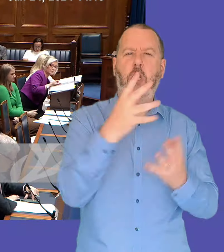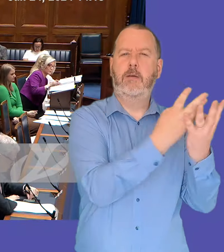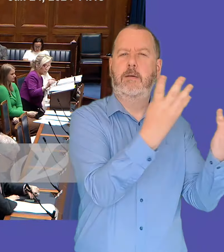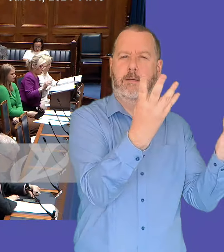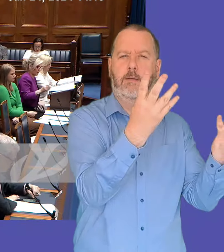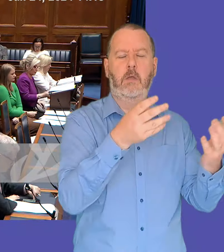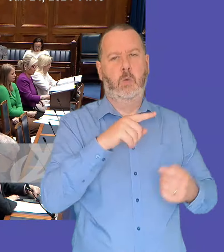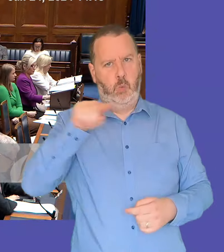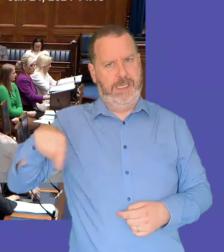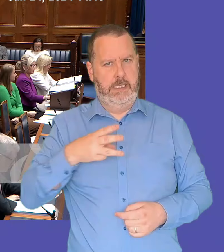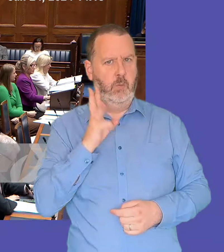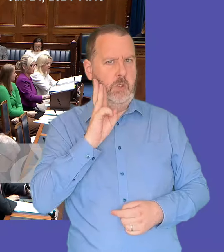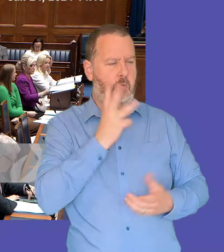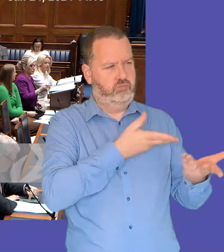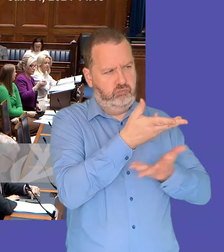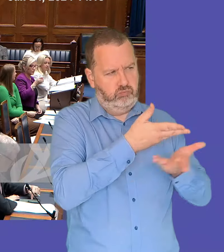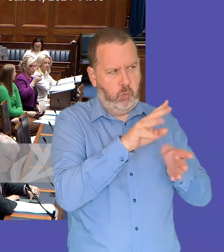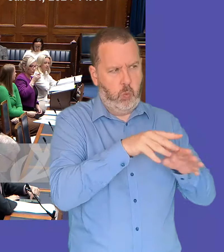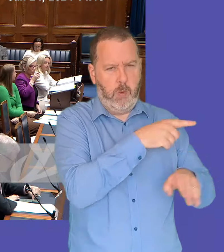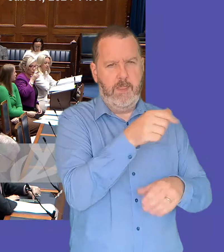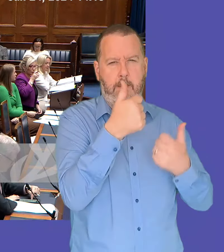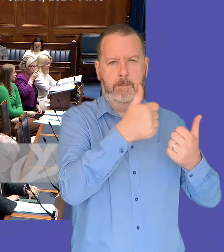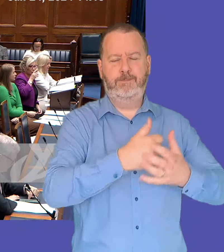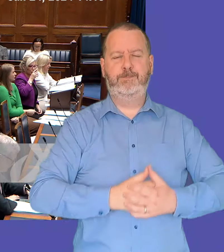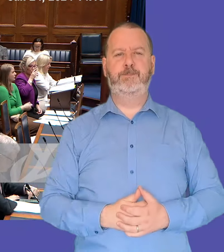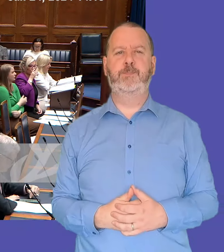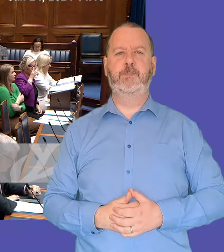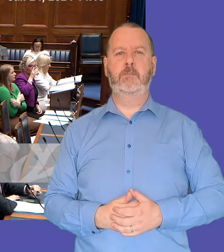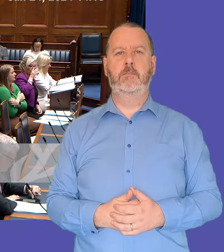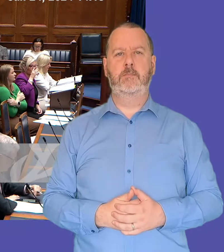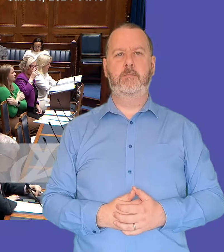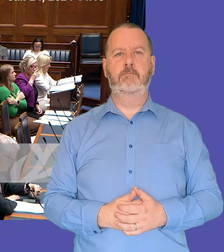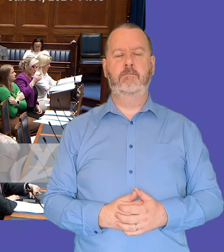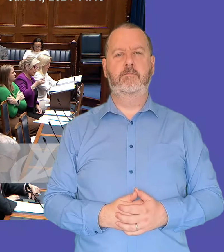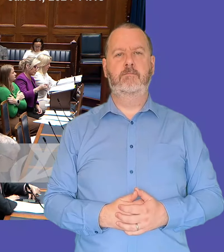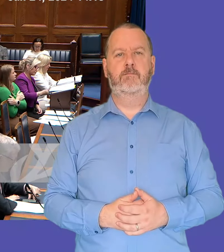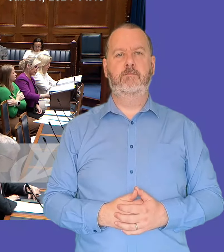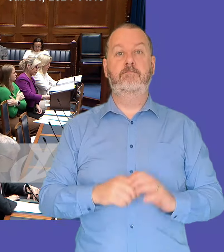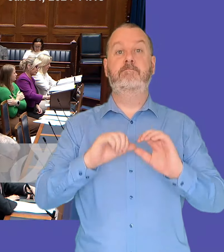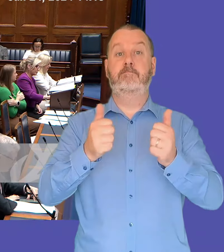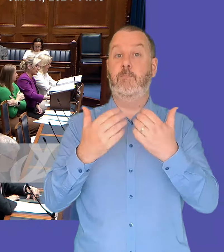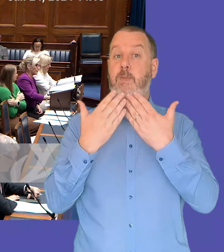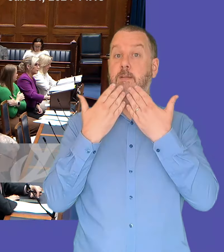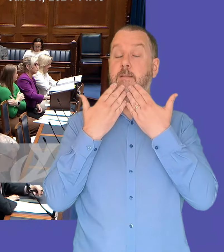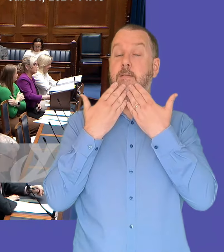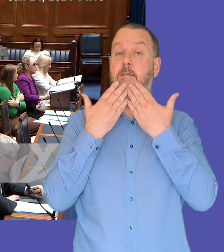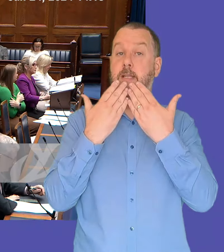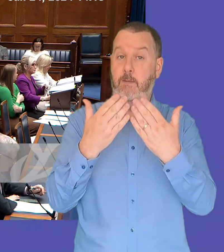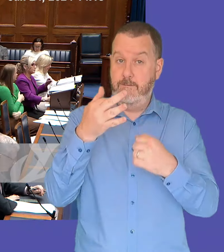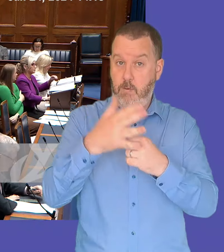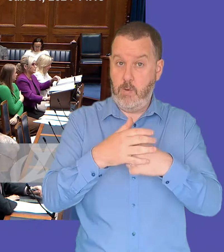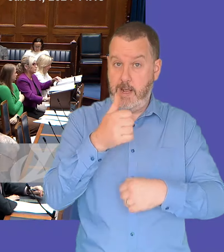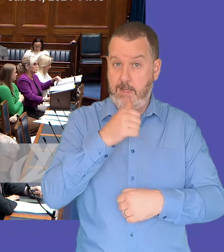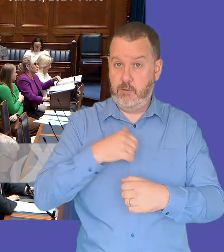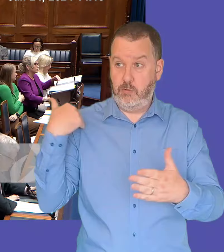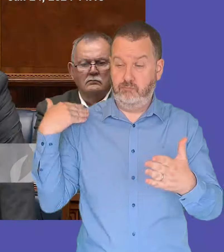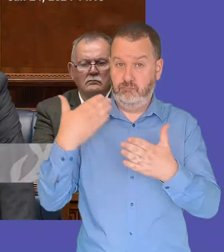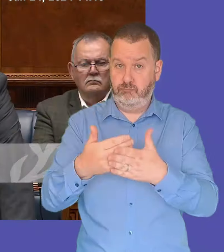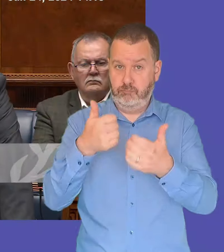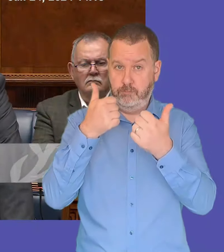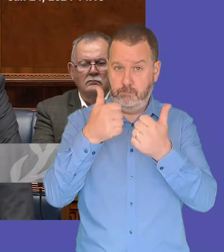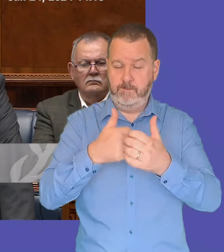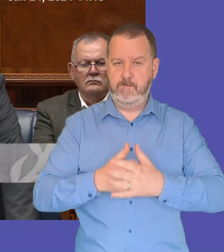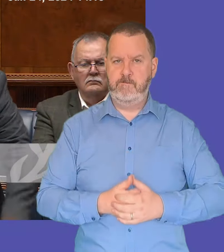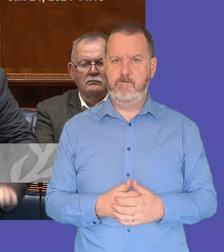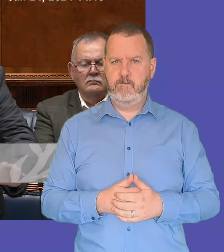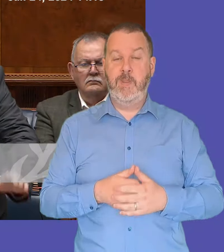gilder new for supplementary or margaret rish prilaski and korea and gore margaret to thank the